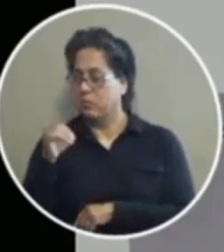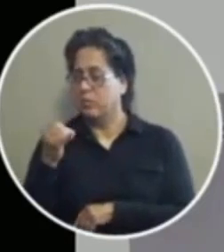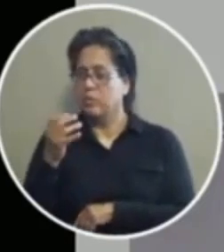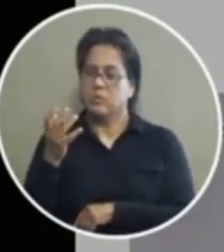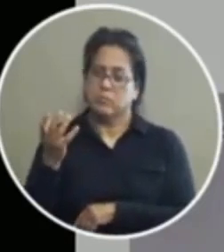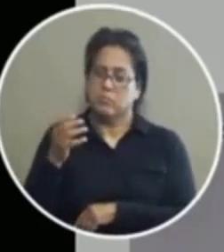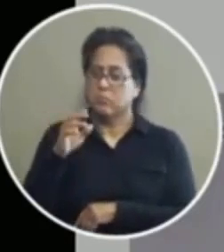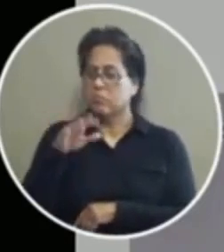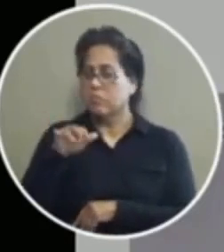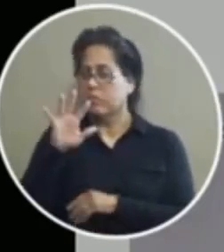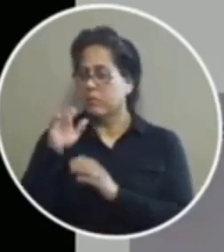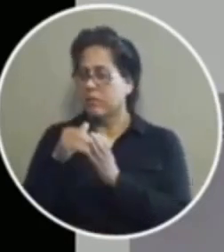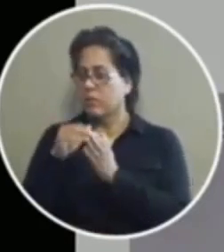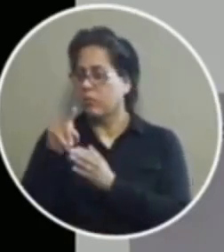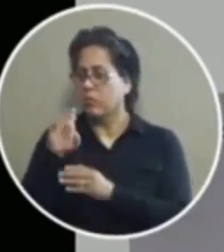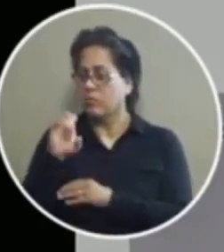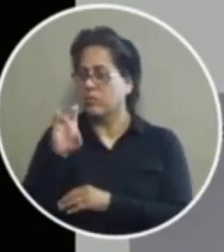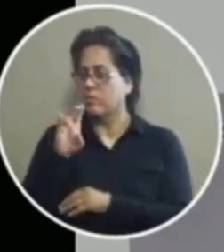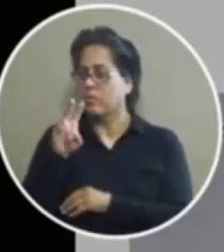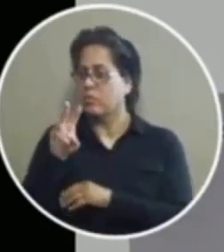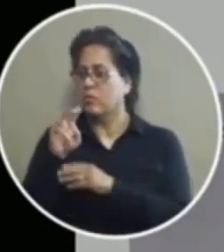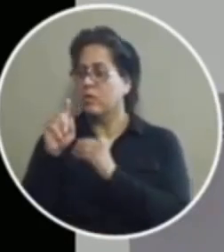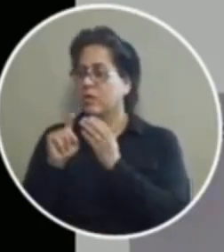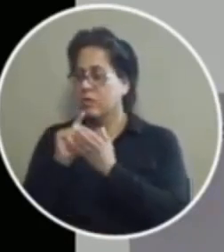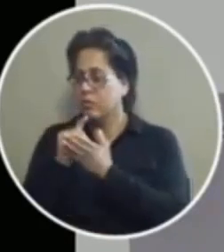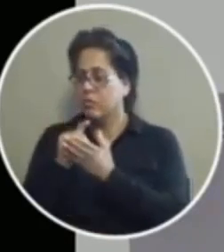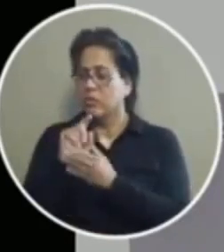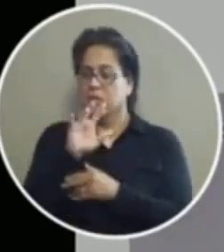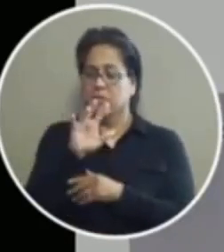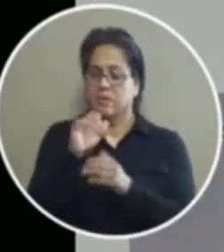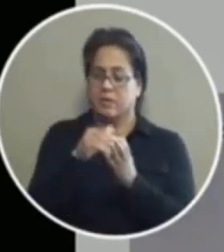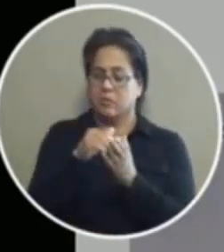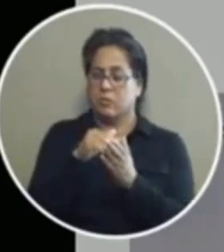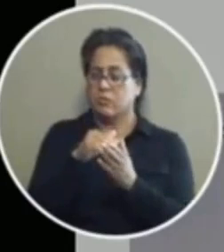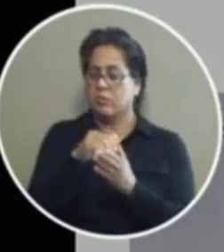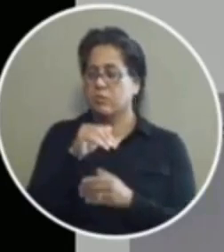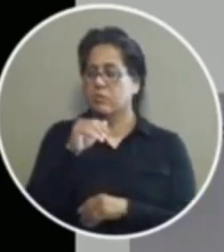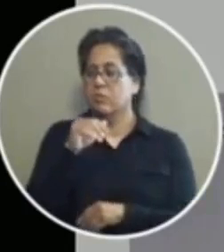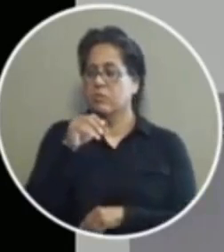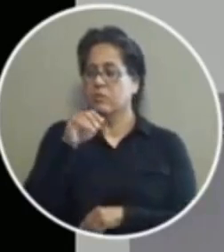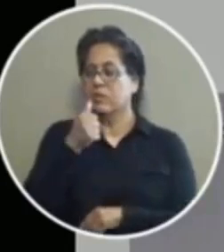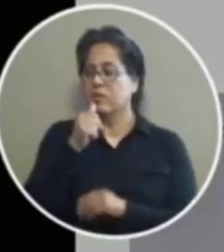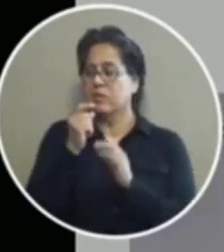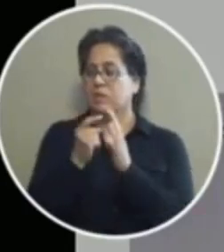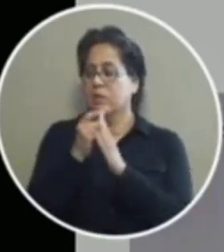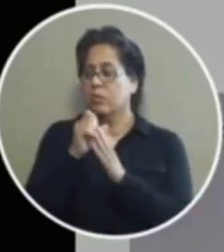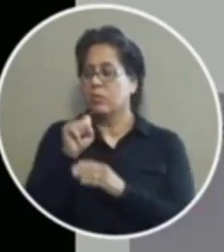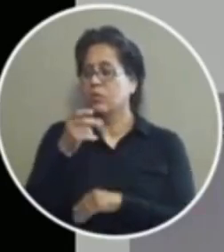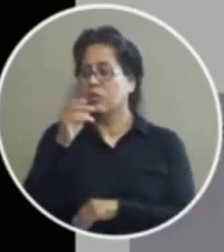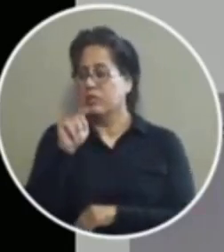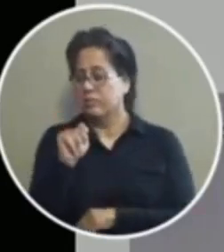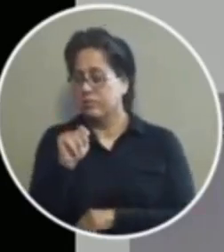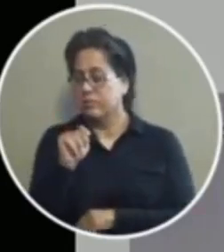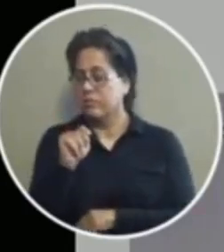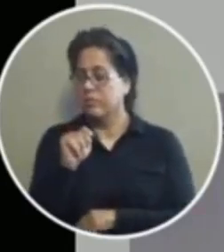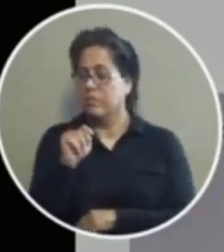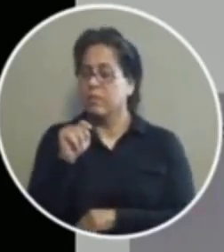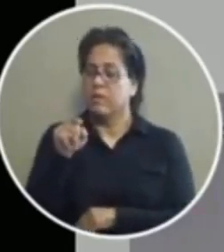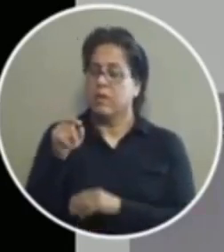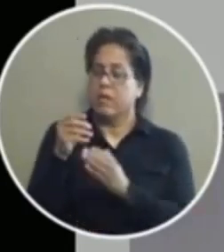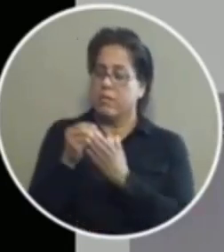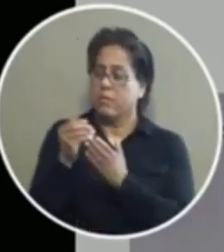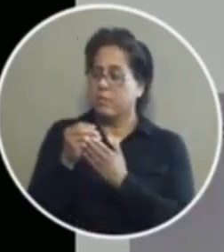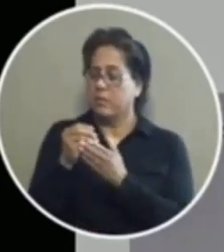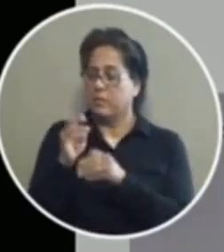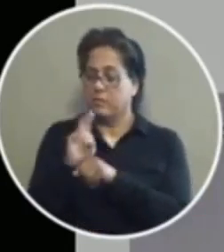to about 5172 hours or 517 10-hour shifts of police hour time the money spent